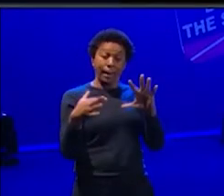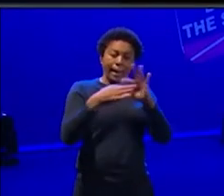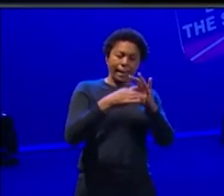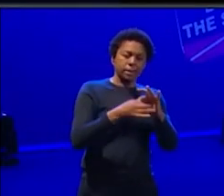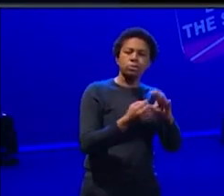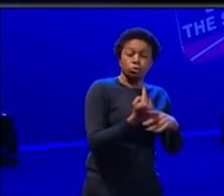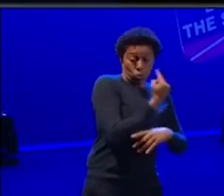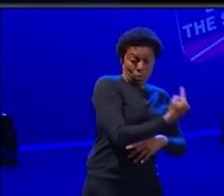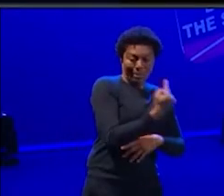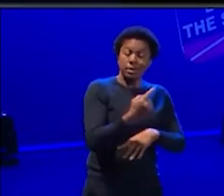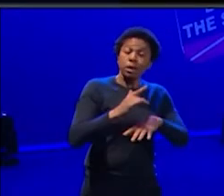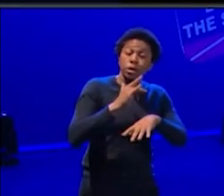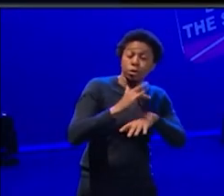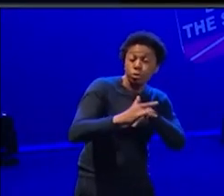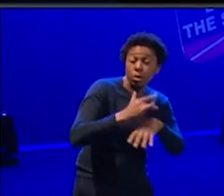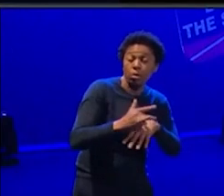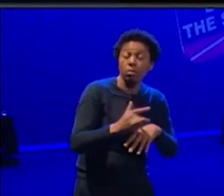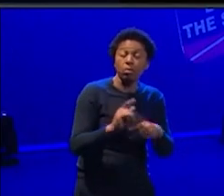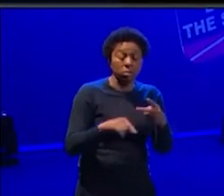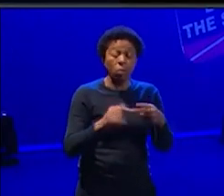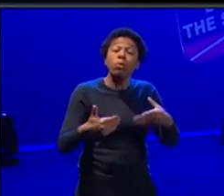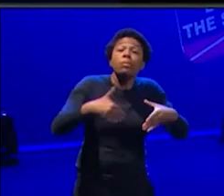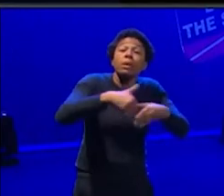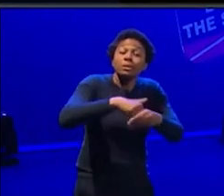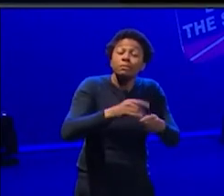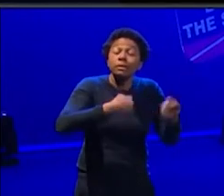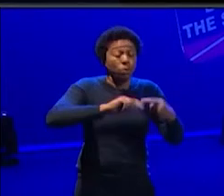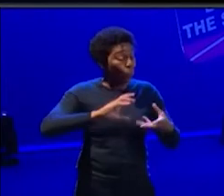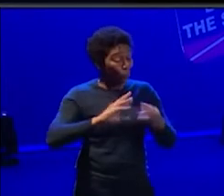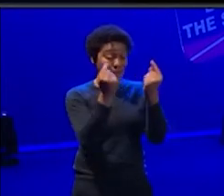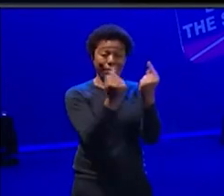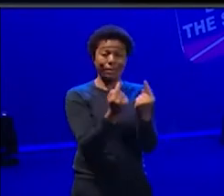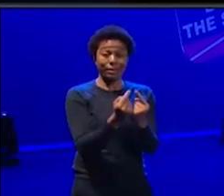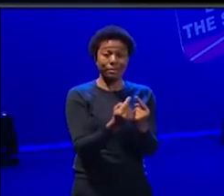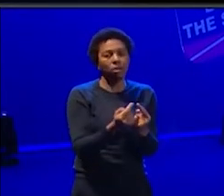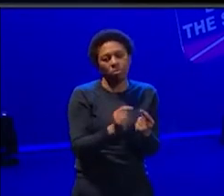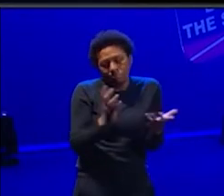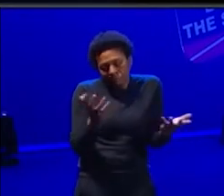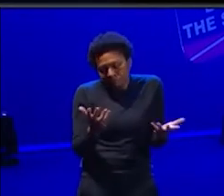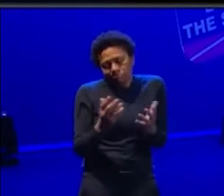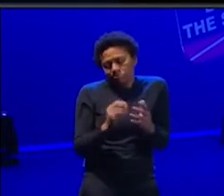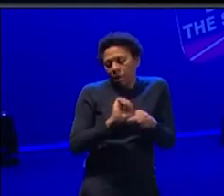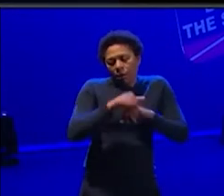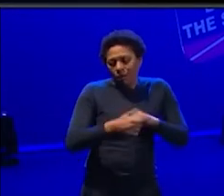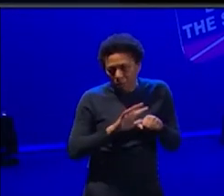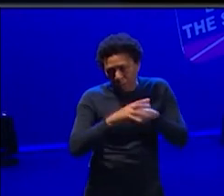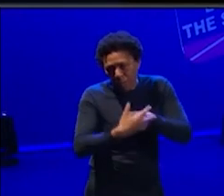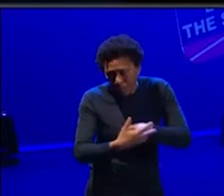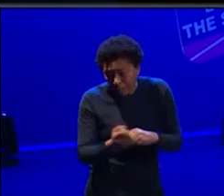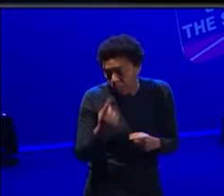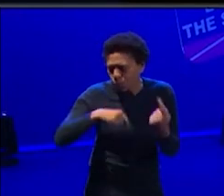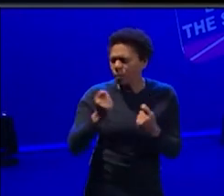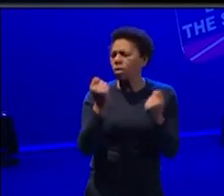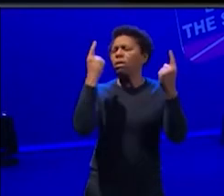Um, and then I would say in the participation with, things that we've created that come out of the pandemic, we're very aware that, um, people